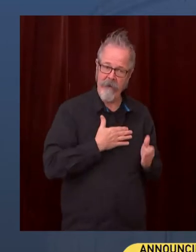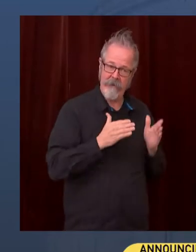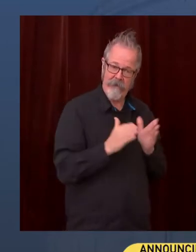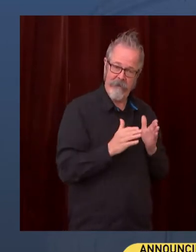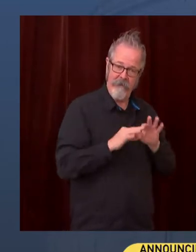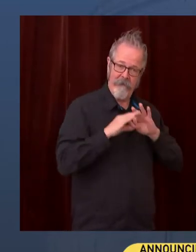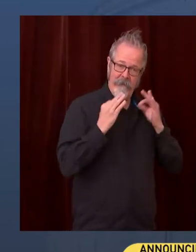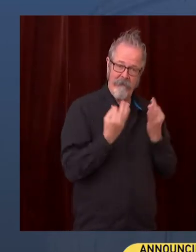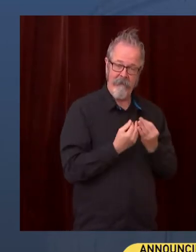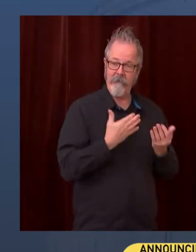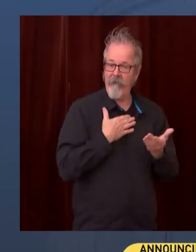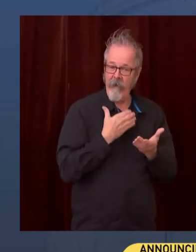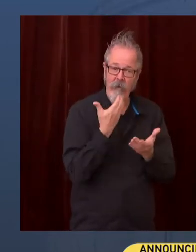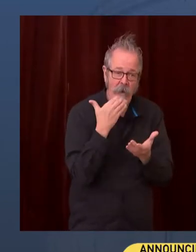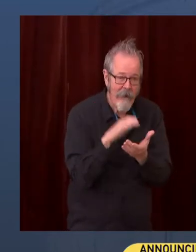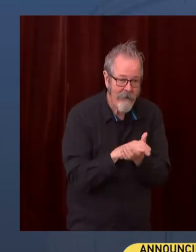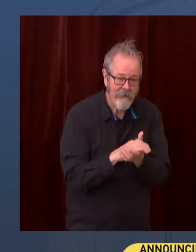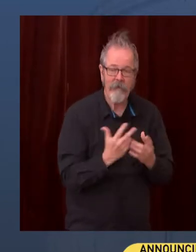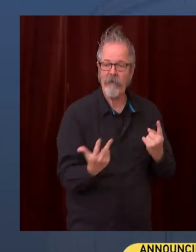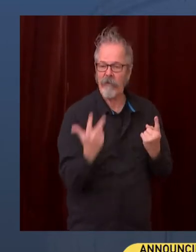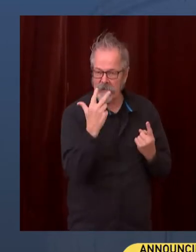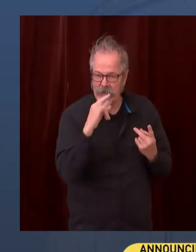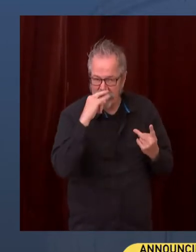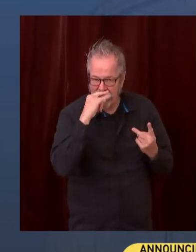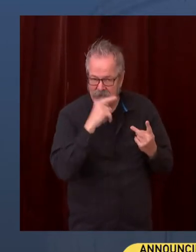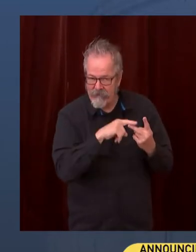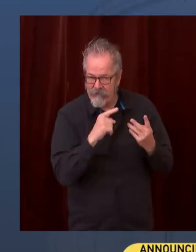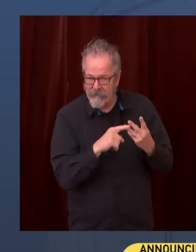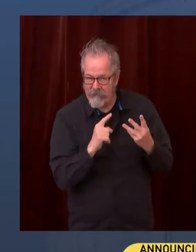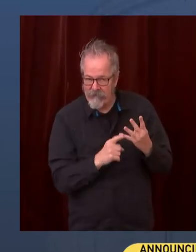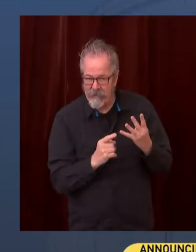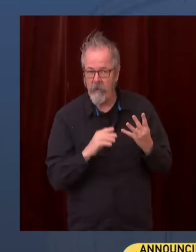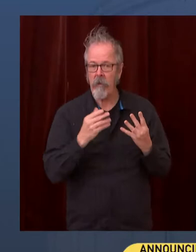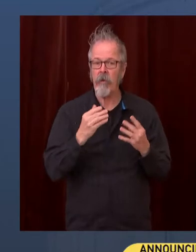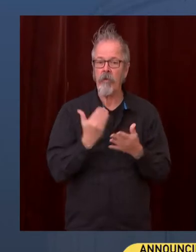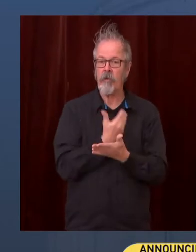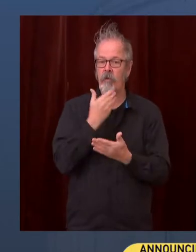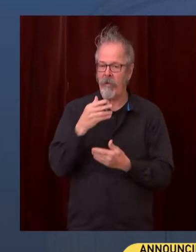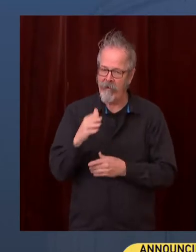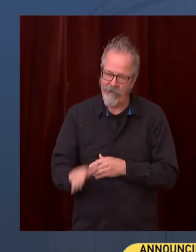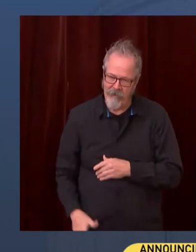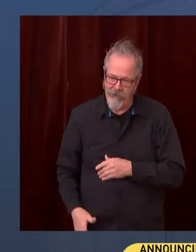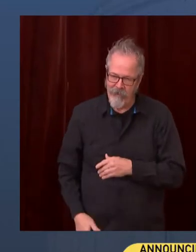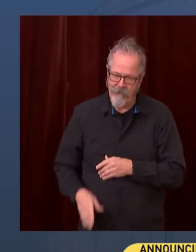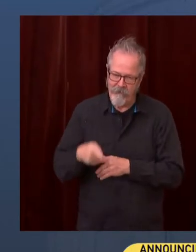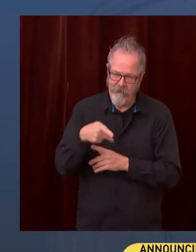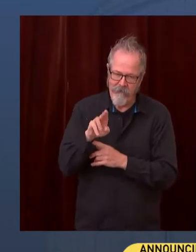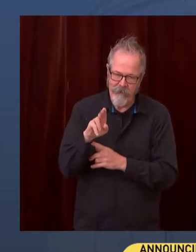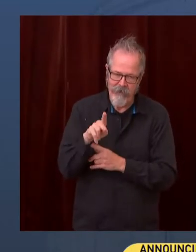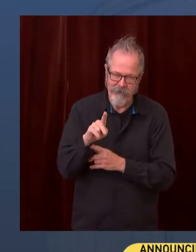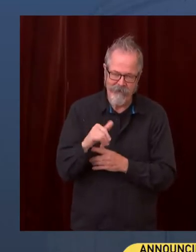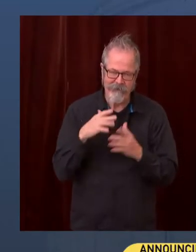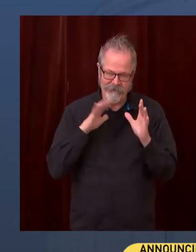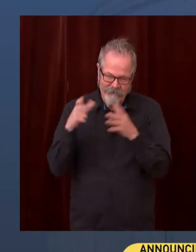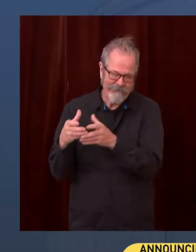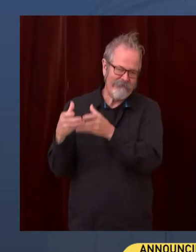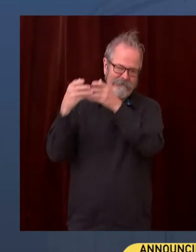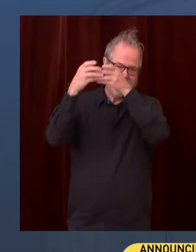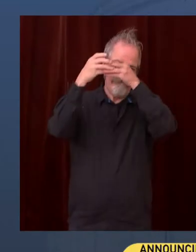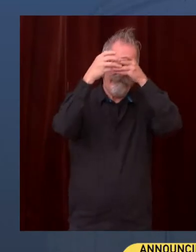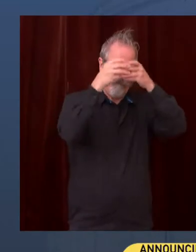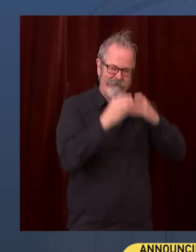kids, our newest puppy, who has joined our family, and we are just absolutely thrilled.